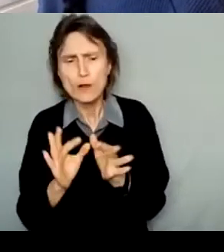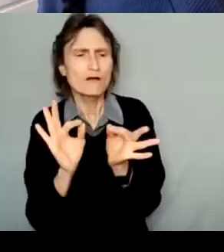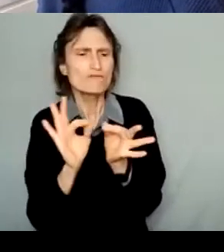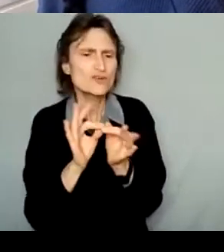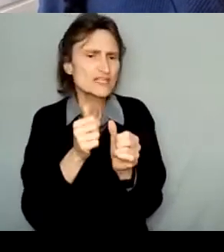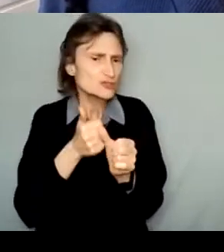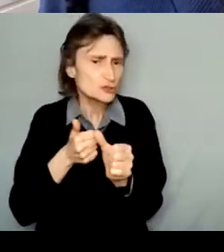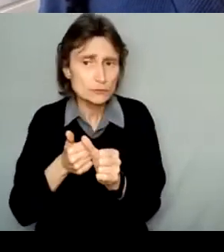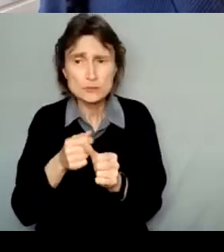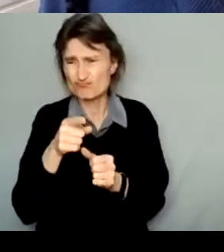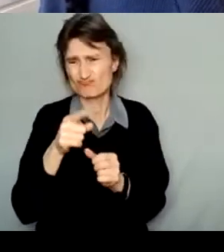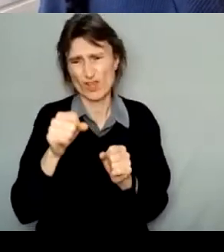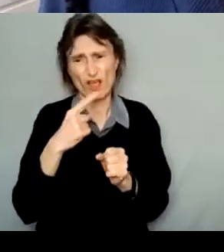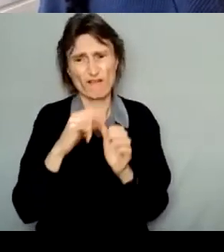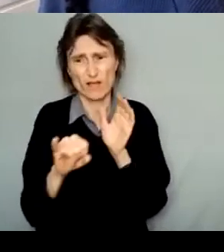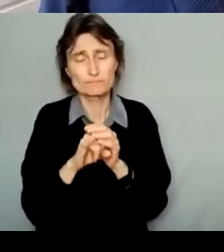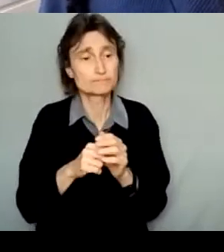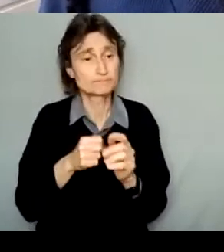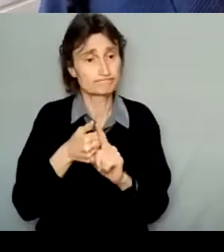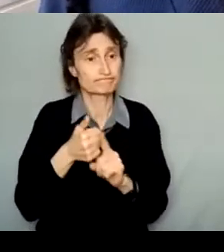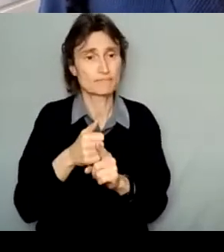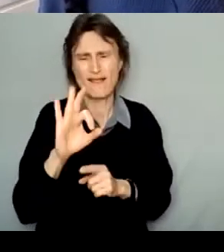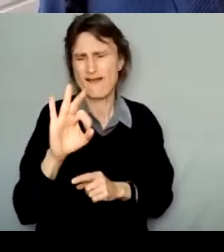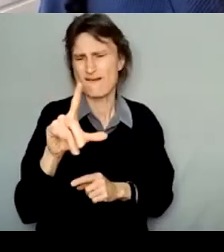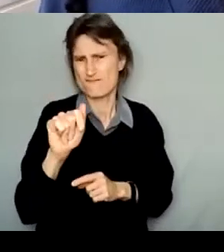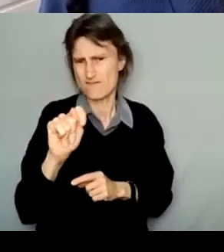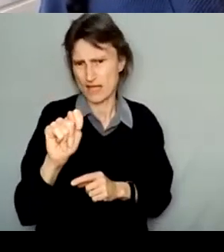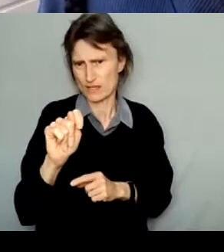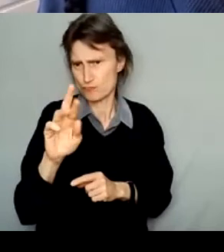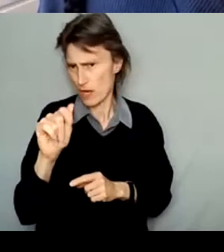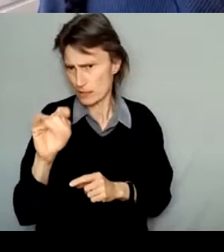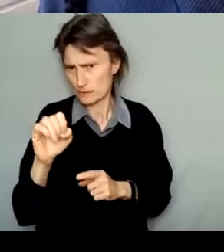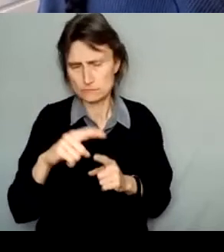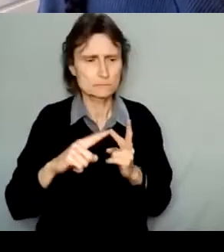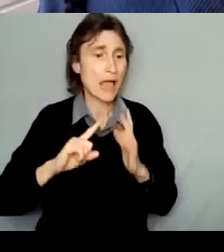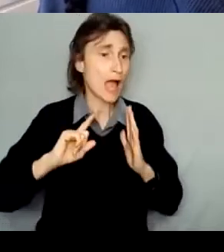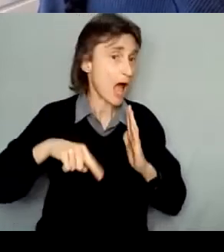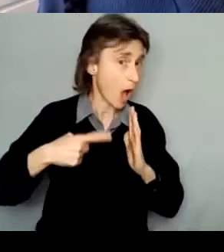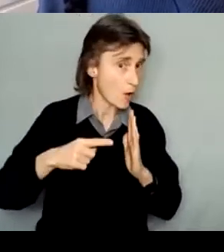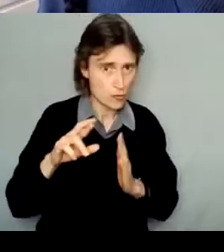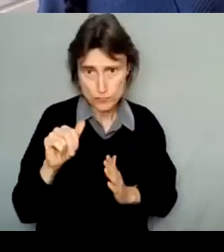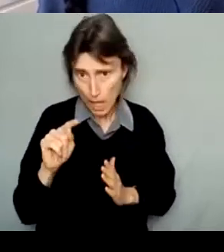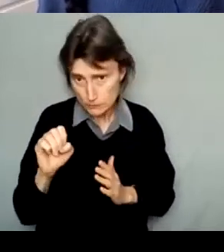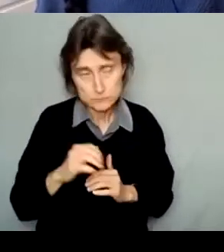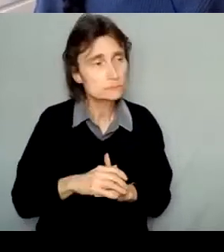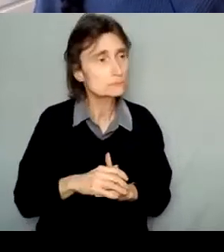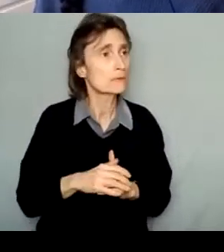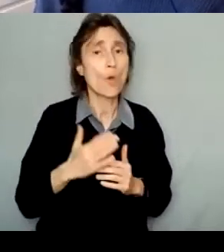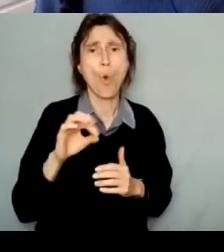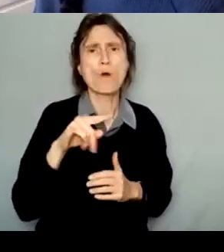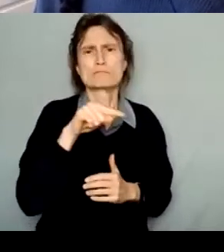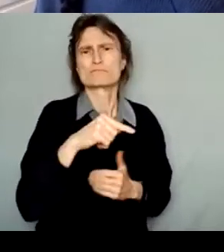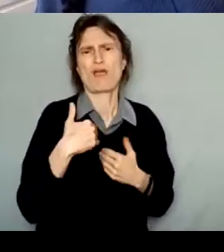if it's a flat fee, an hourly or weekly rate, a quote, or if it's based on a standard fee schedule,